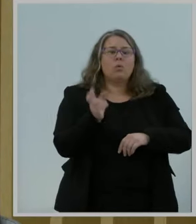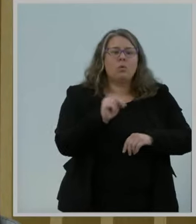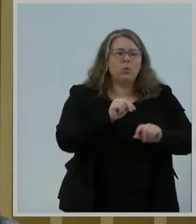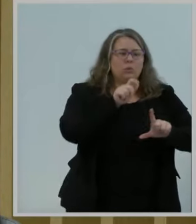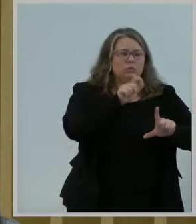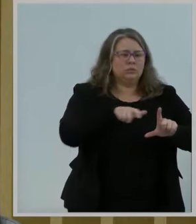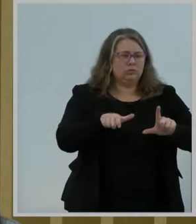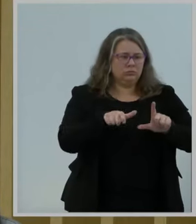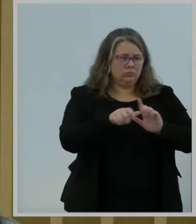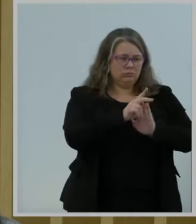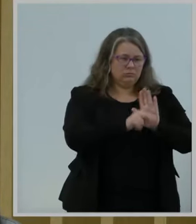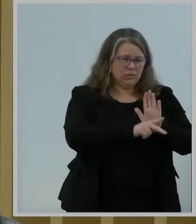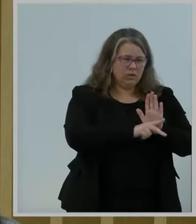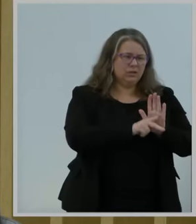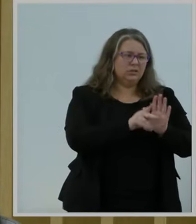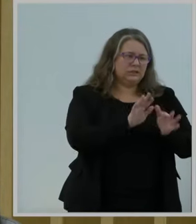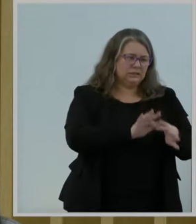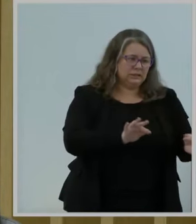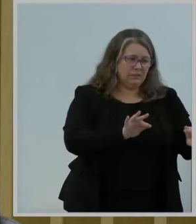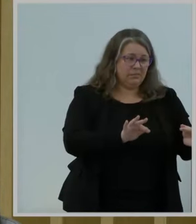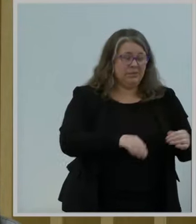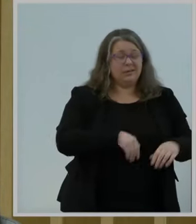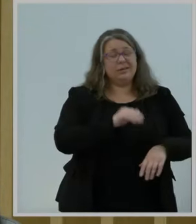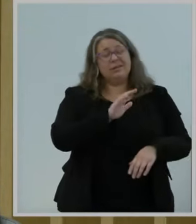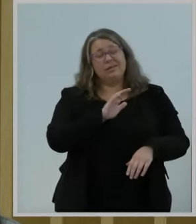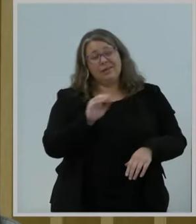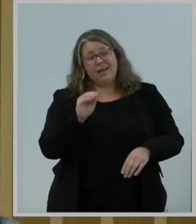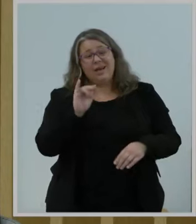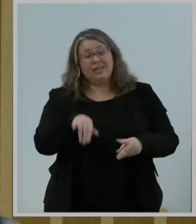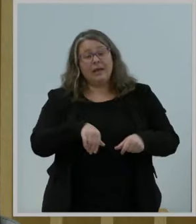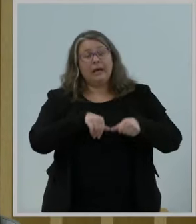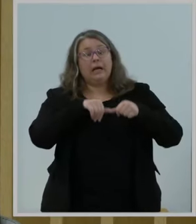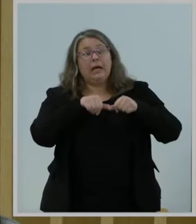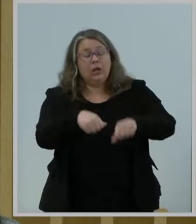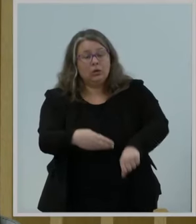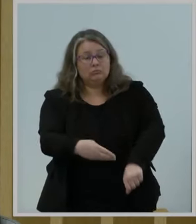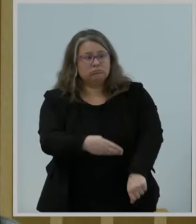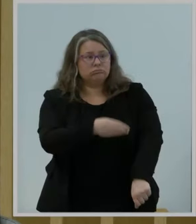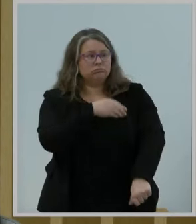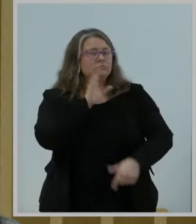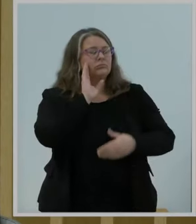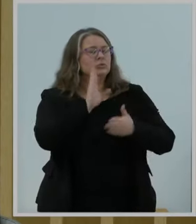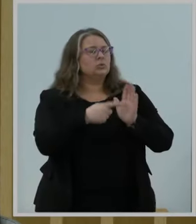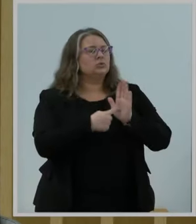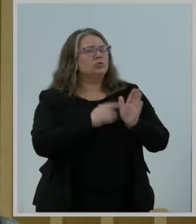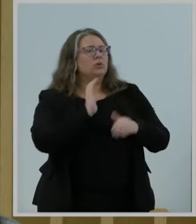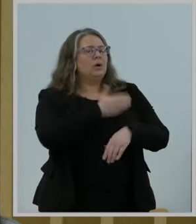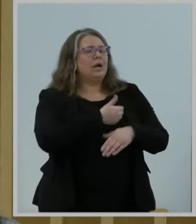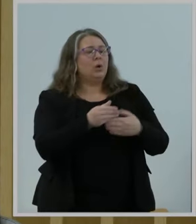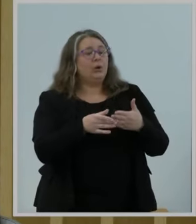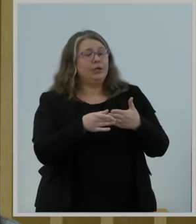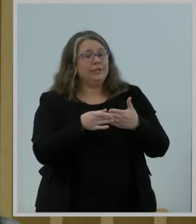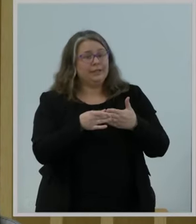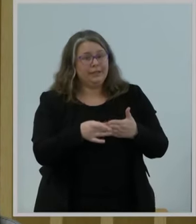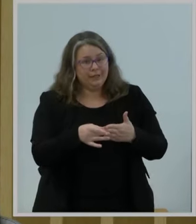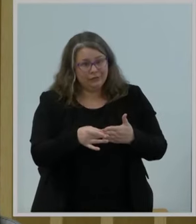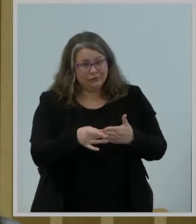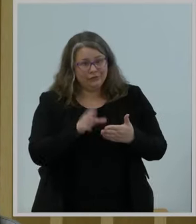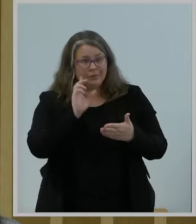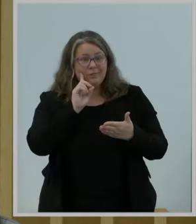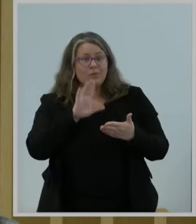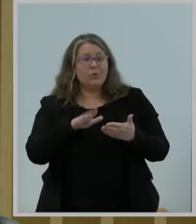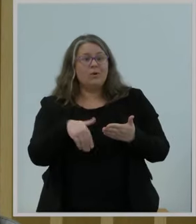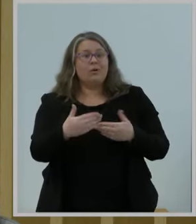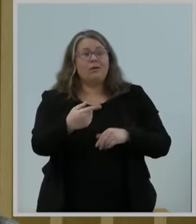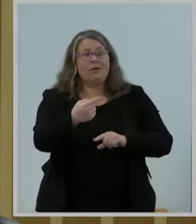leadership, which is going to continue to aid U.S. efforts as we head into next month's world radio conference in Dubai.